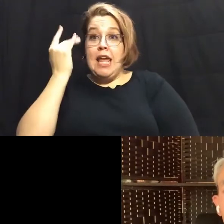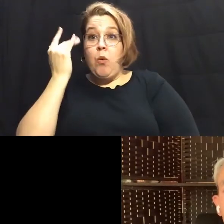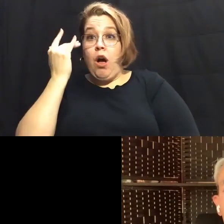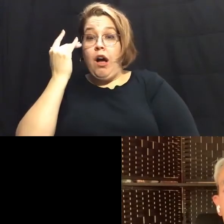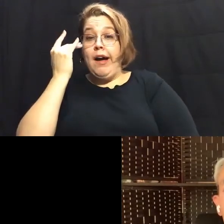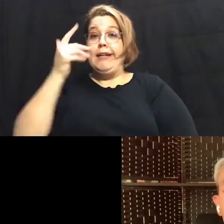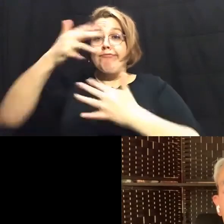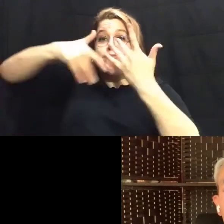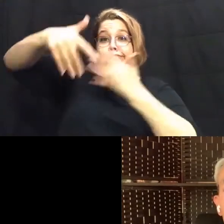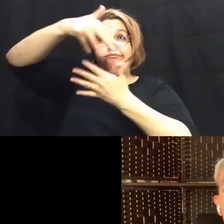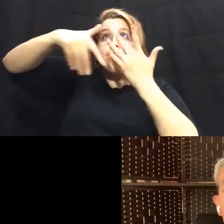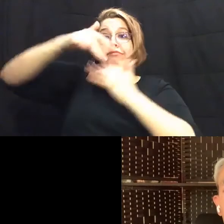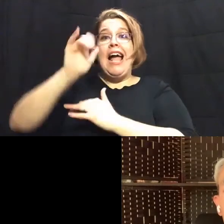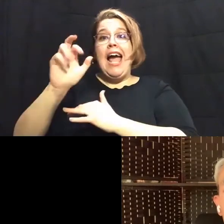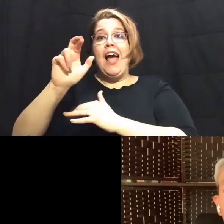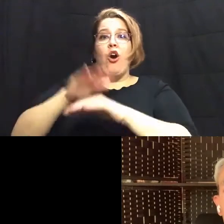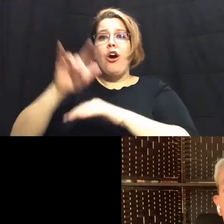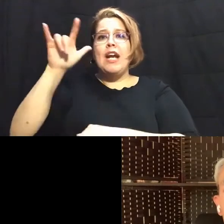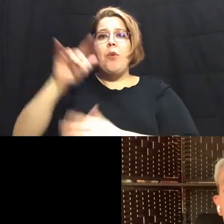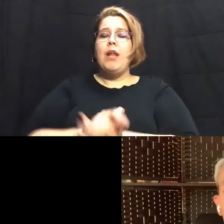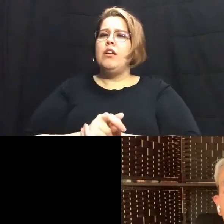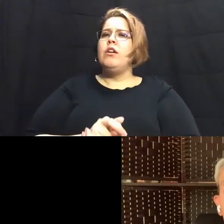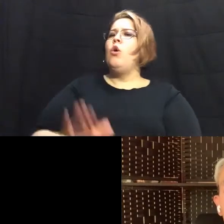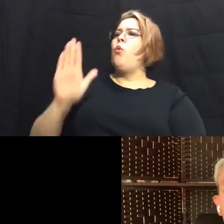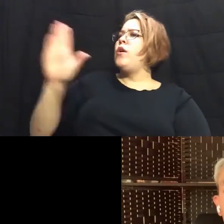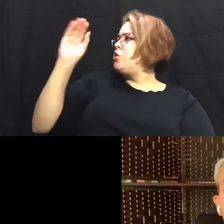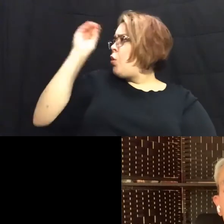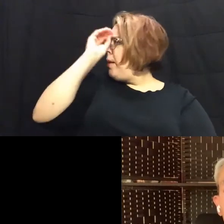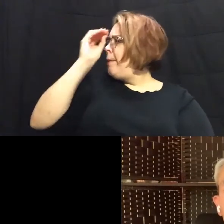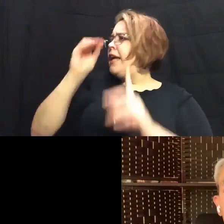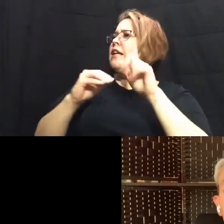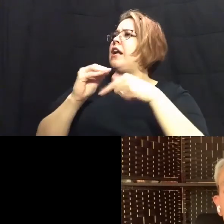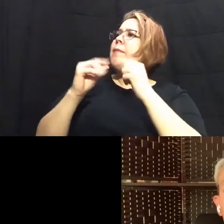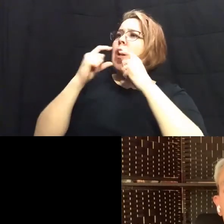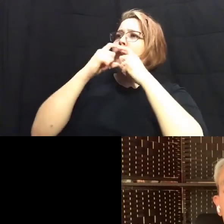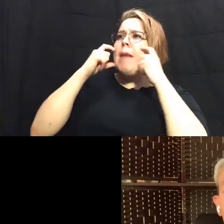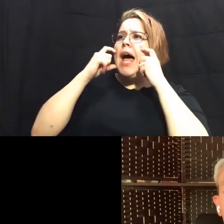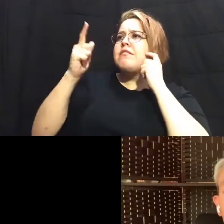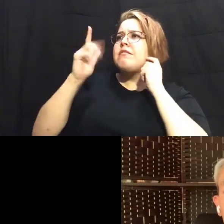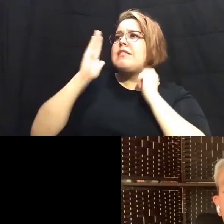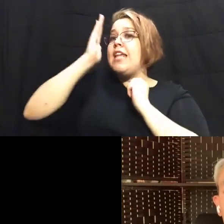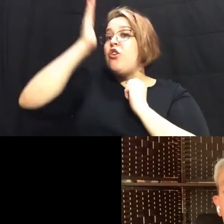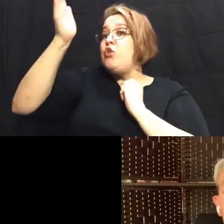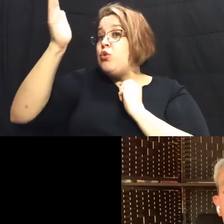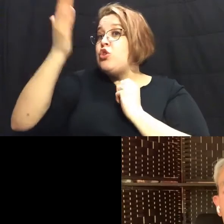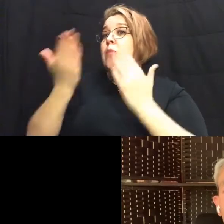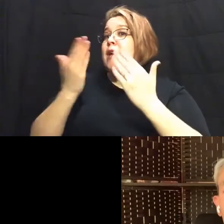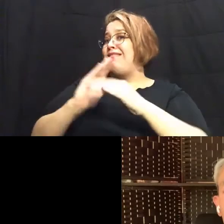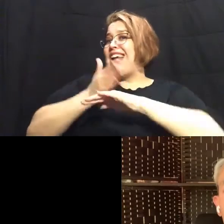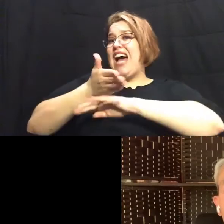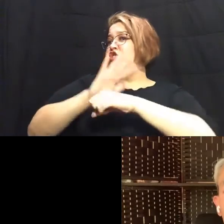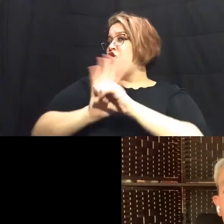that plane so what what's your feeling about masks in the future perhaps even post covet